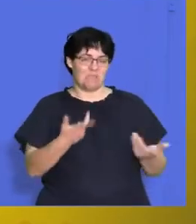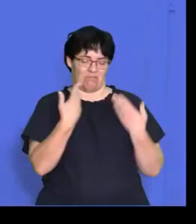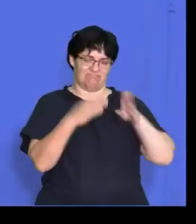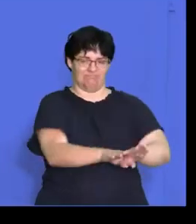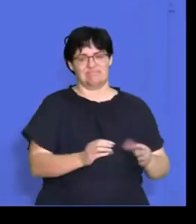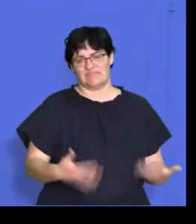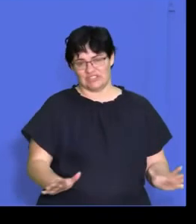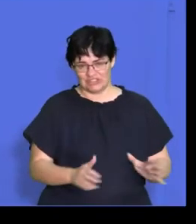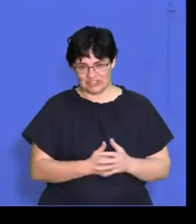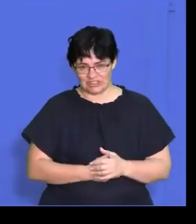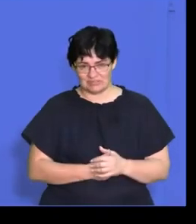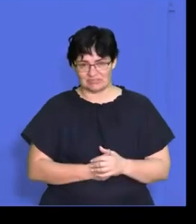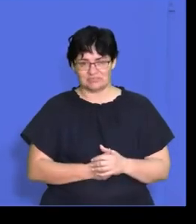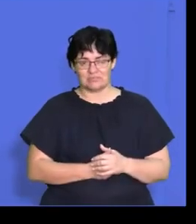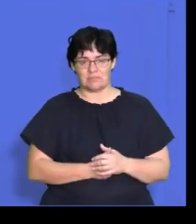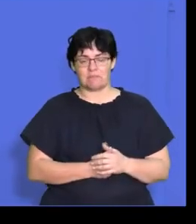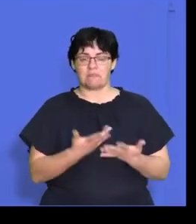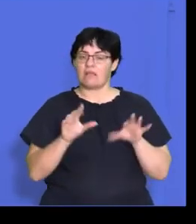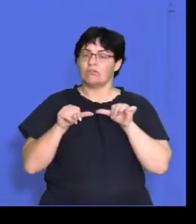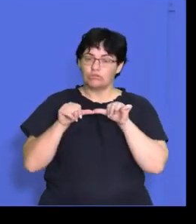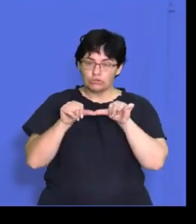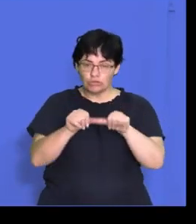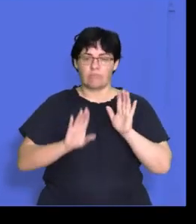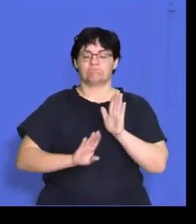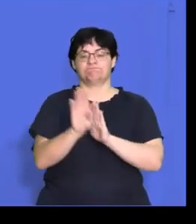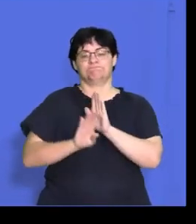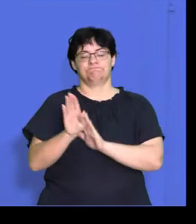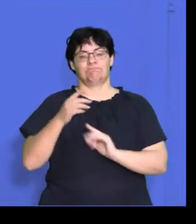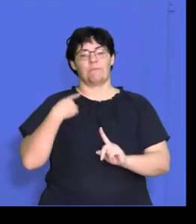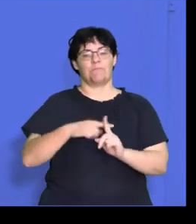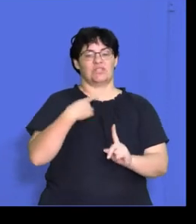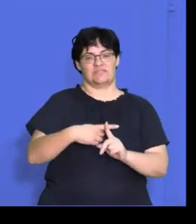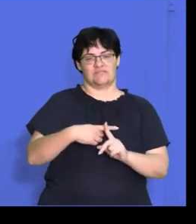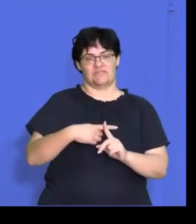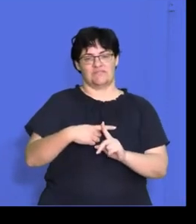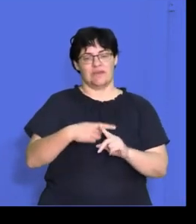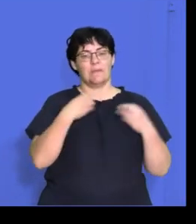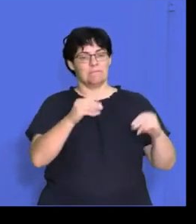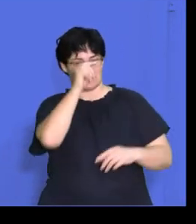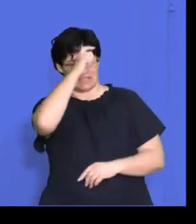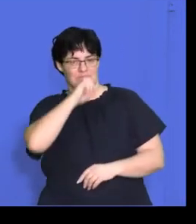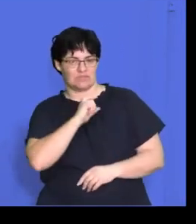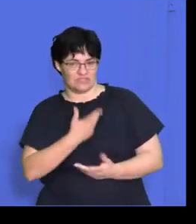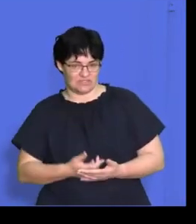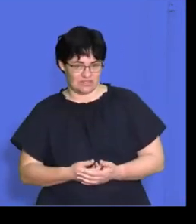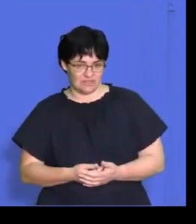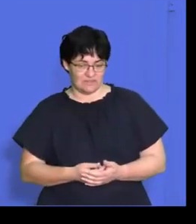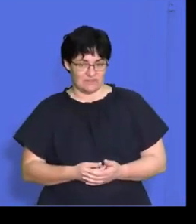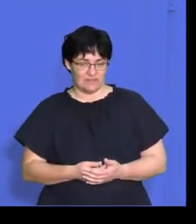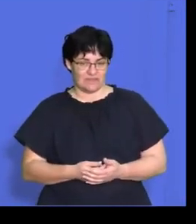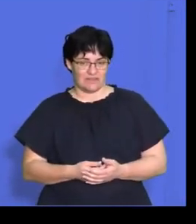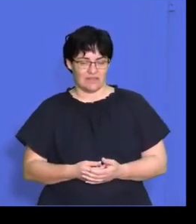today you continuously promote a positive company image because